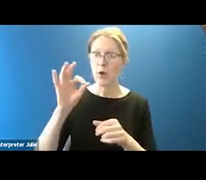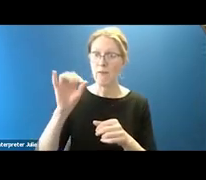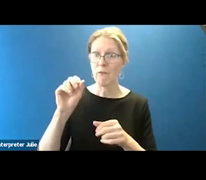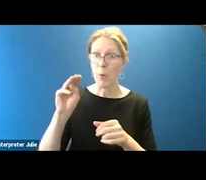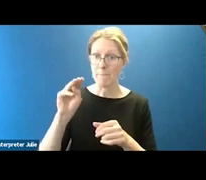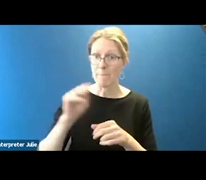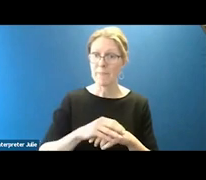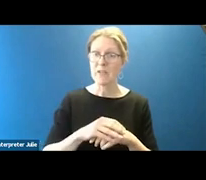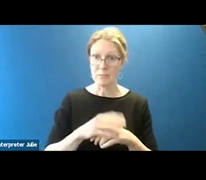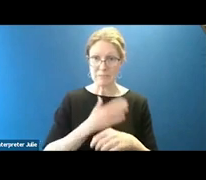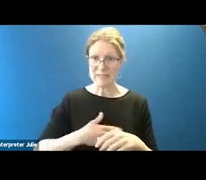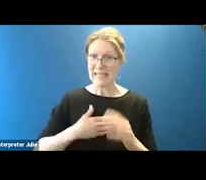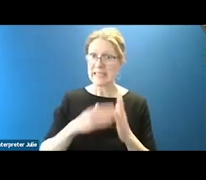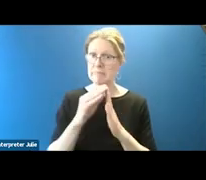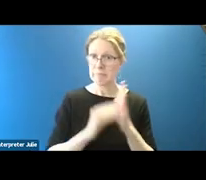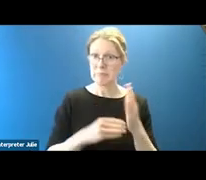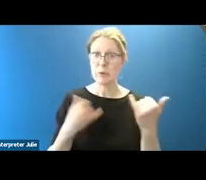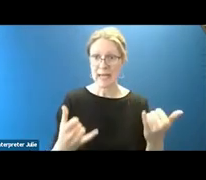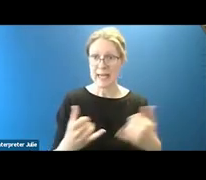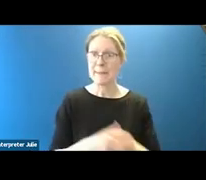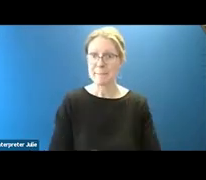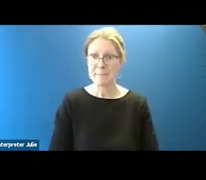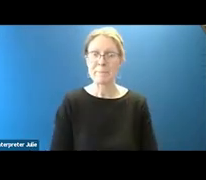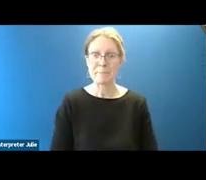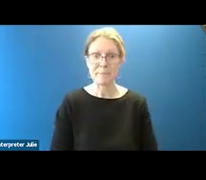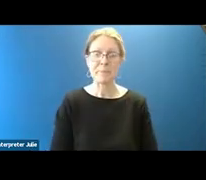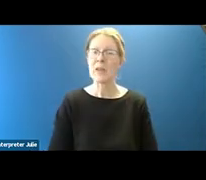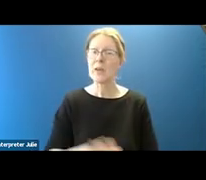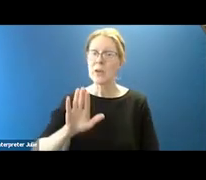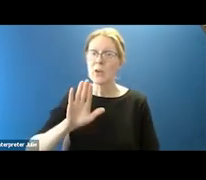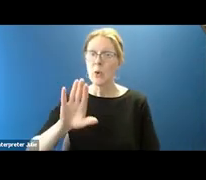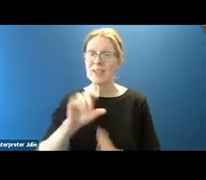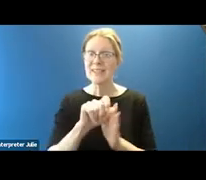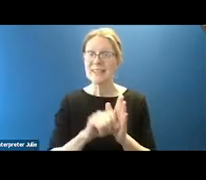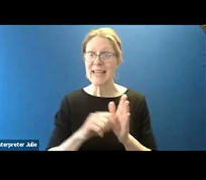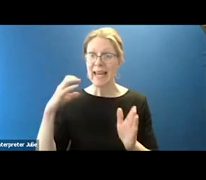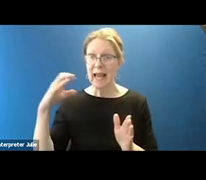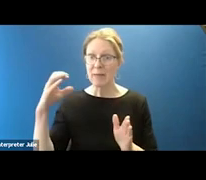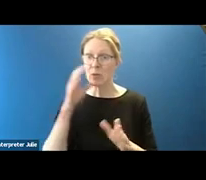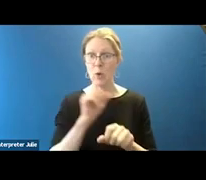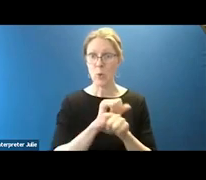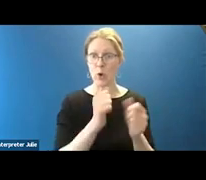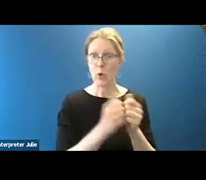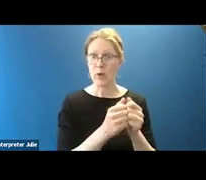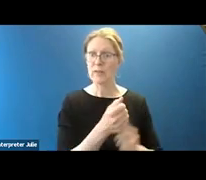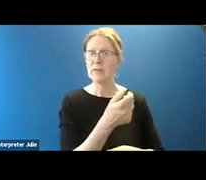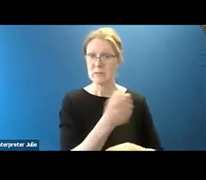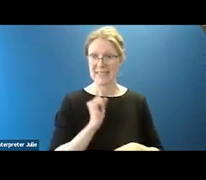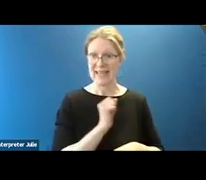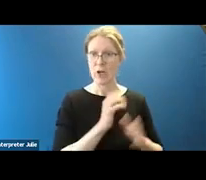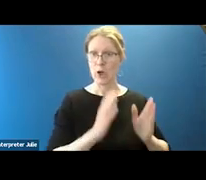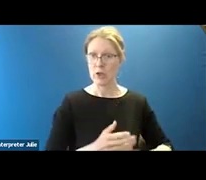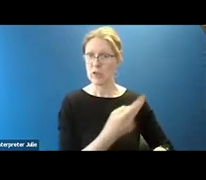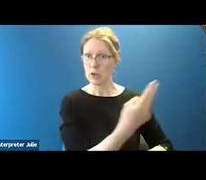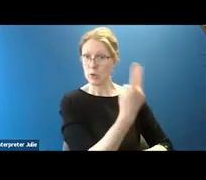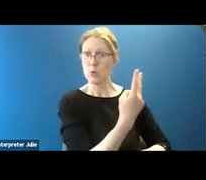participate and fill it out today. Your state captain will work with your two U.S. senators office to set up a time